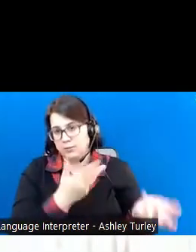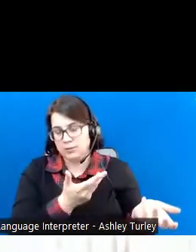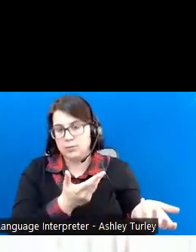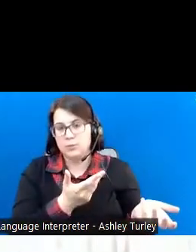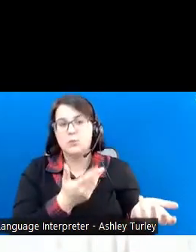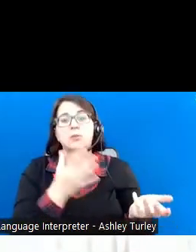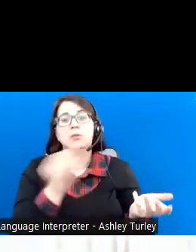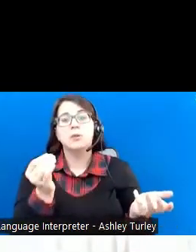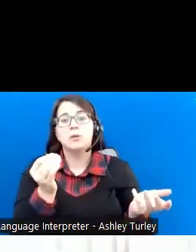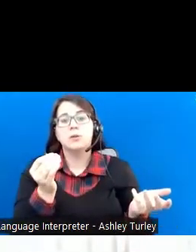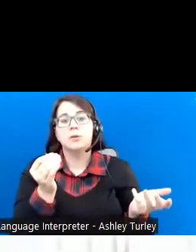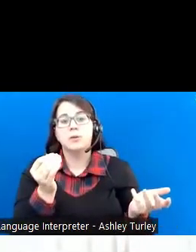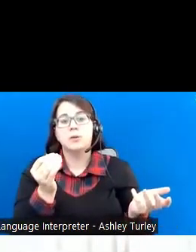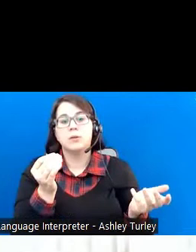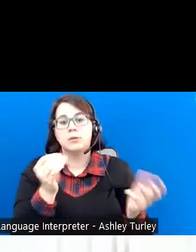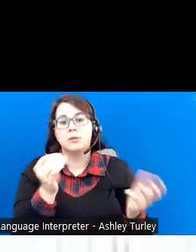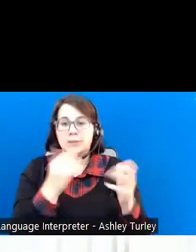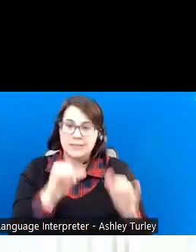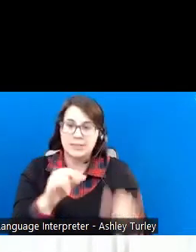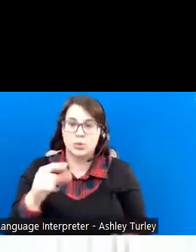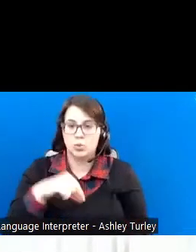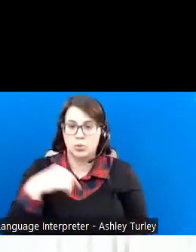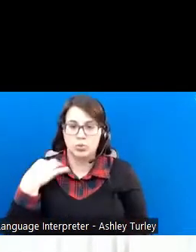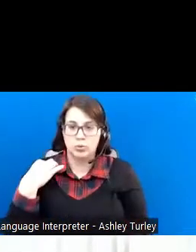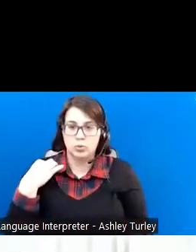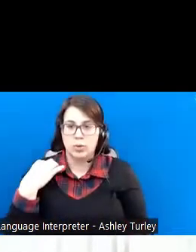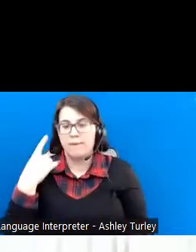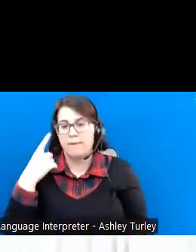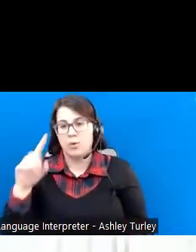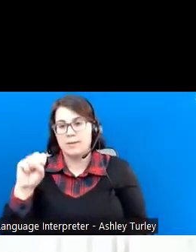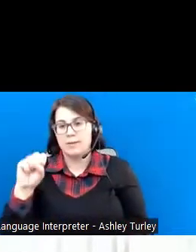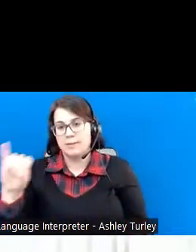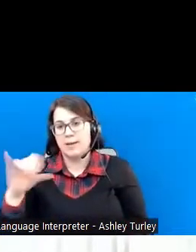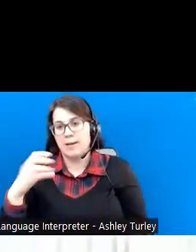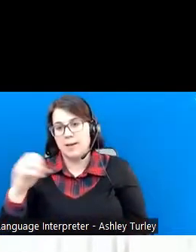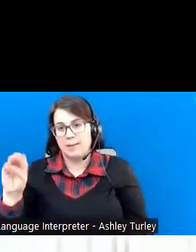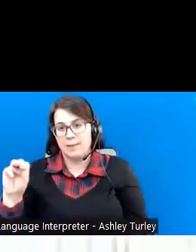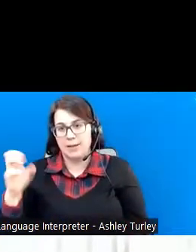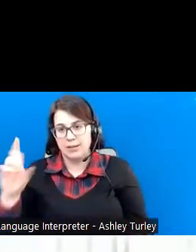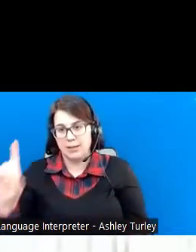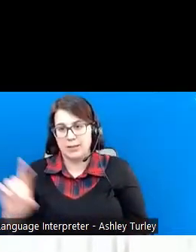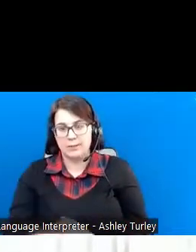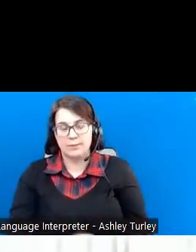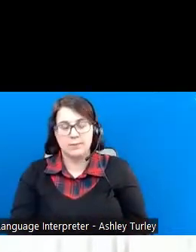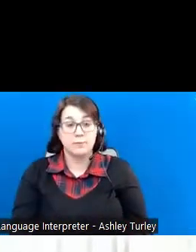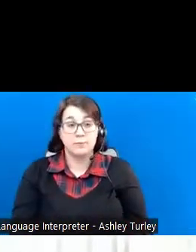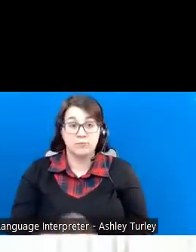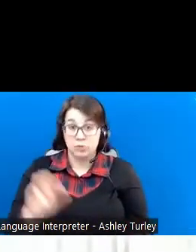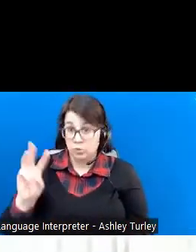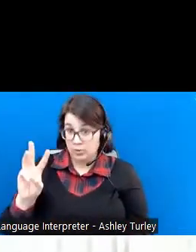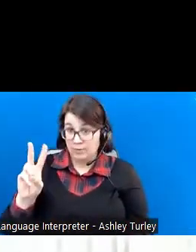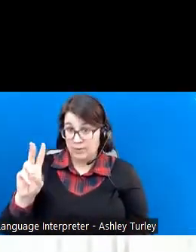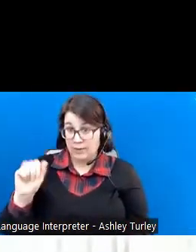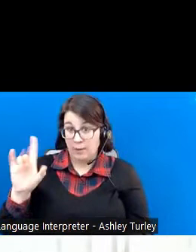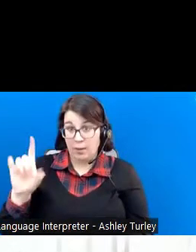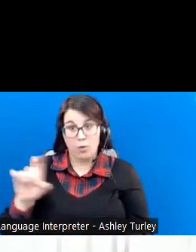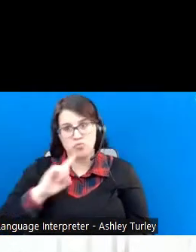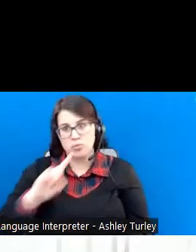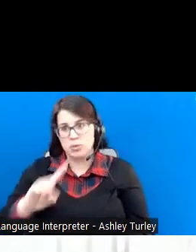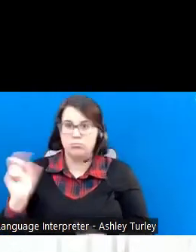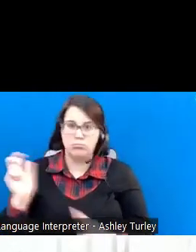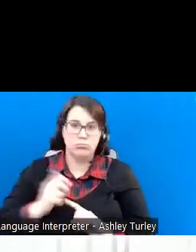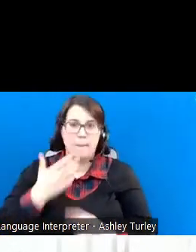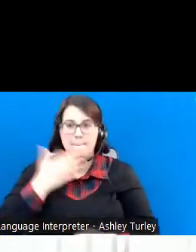eligible for SSI and Medicaid. So West Virginia ABLE was the best thing to happen to